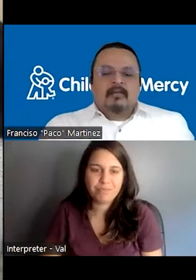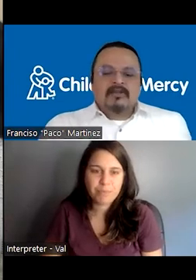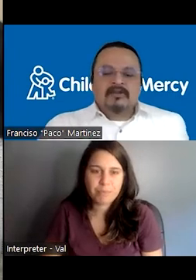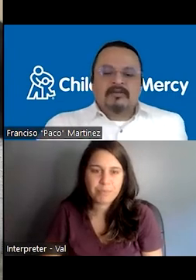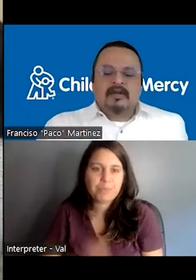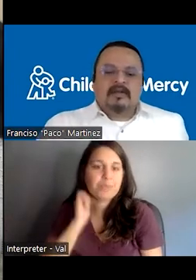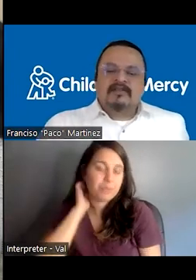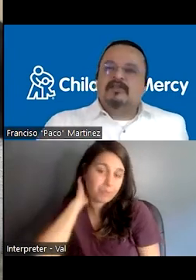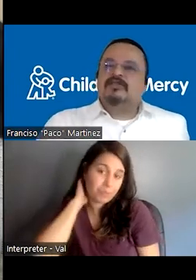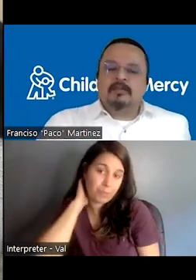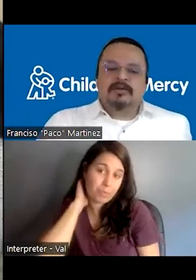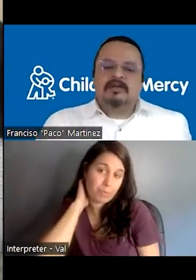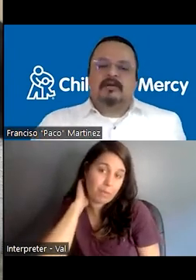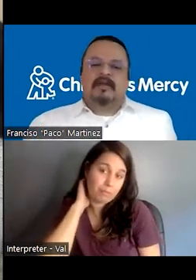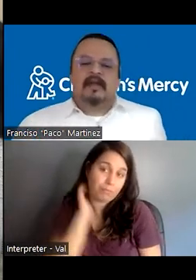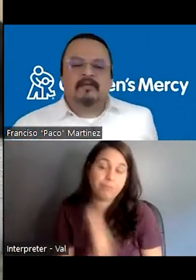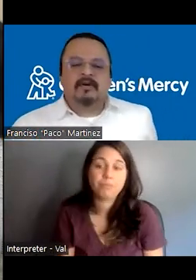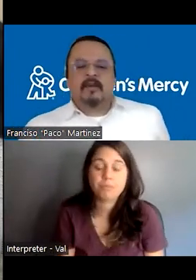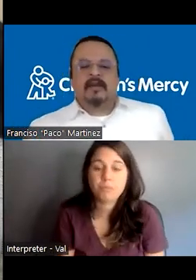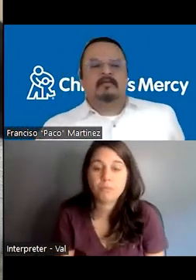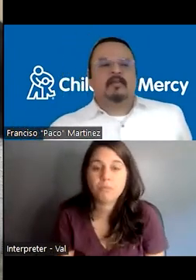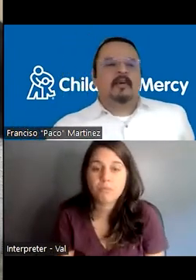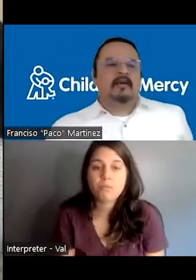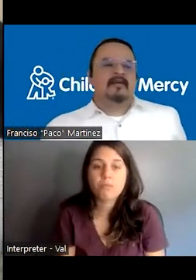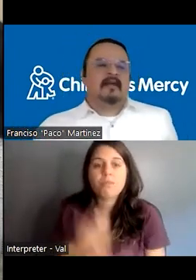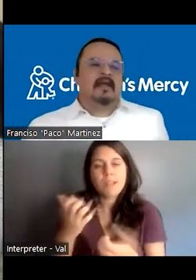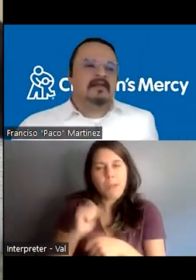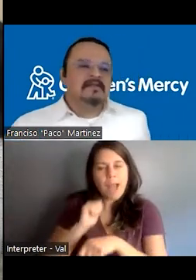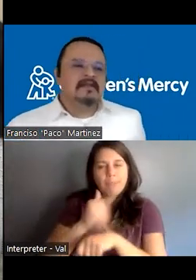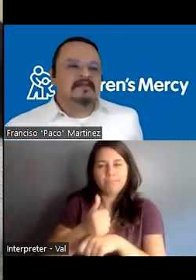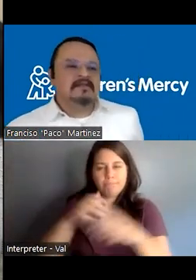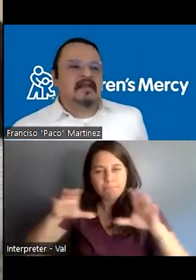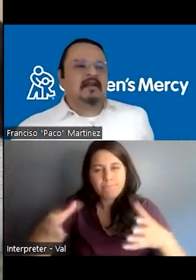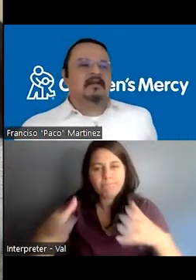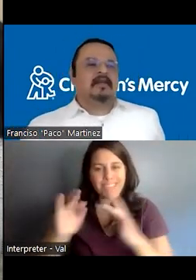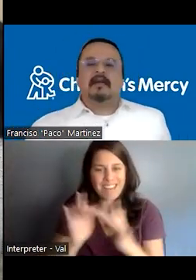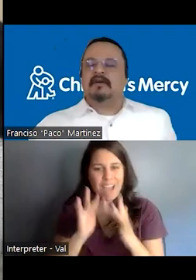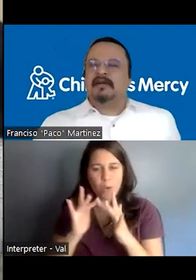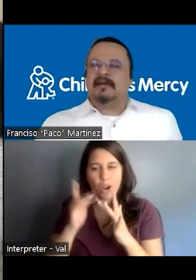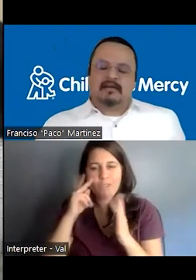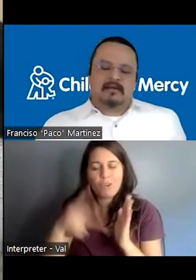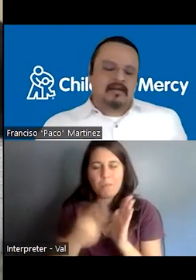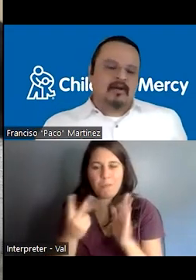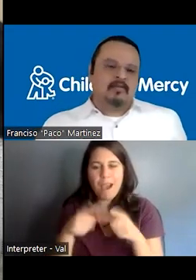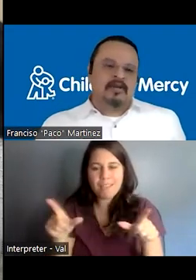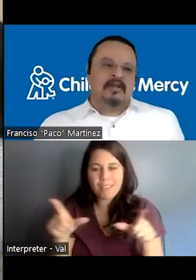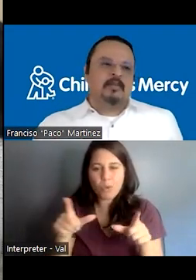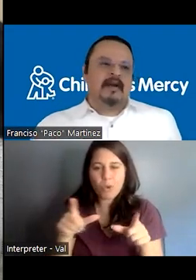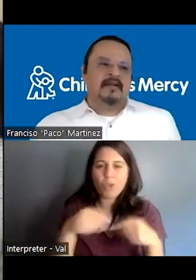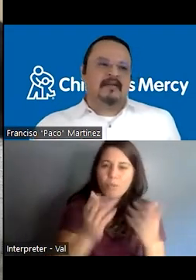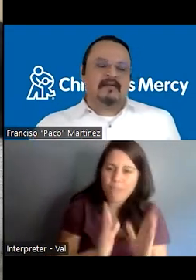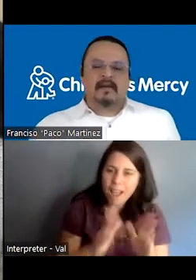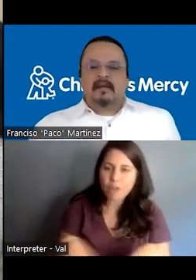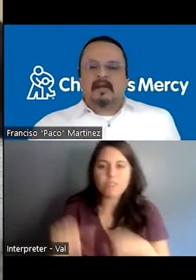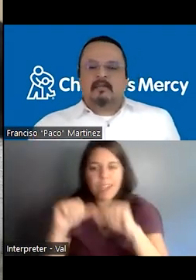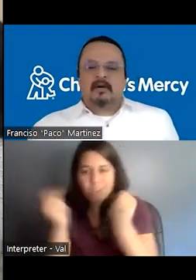We also it was also an opportunity to create a network of bilingual providers and agencies. And we have created a community of